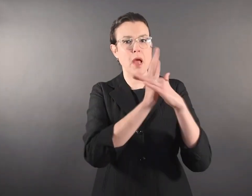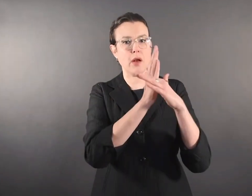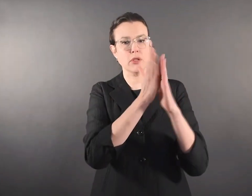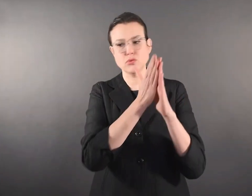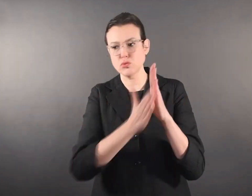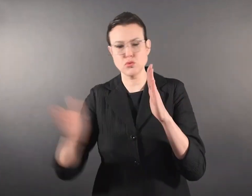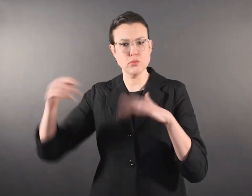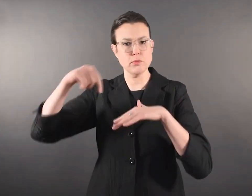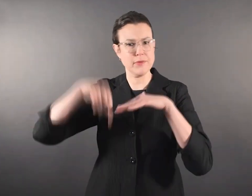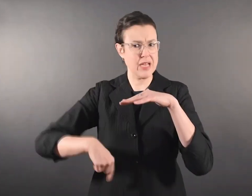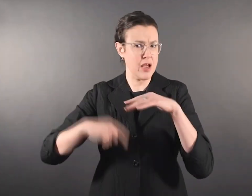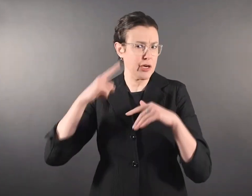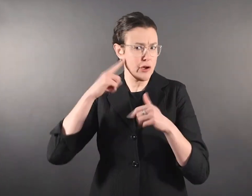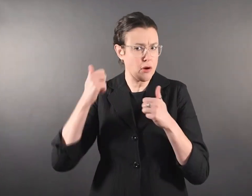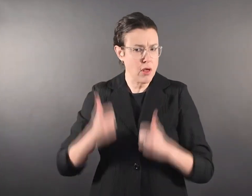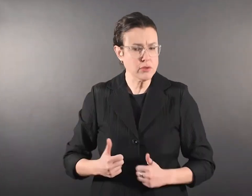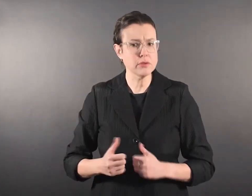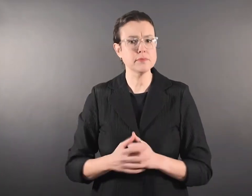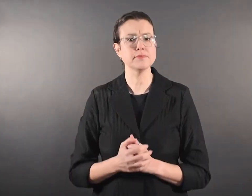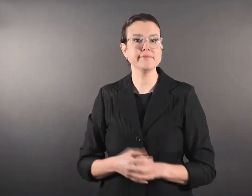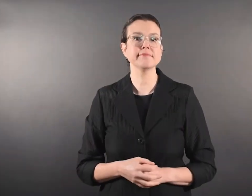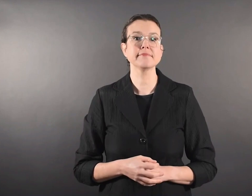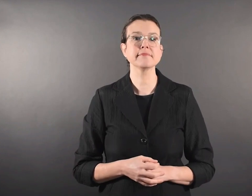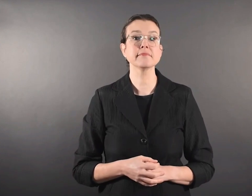moderate to profound hearing loss.